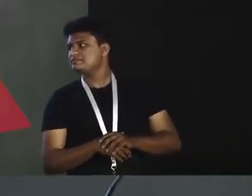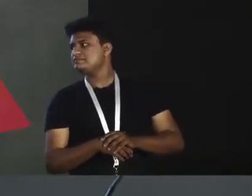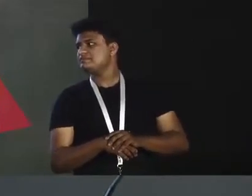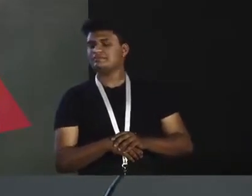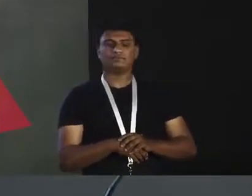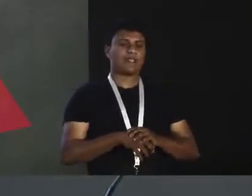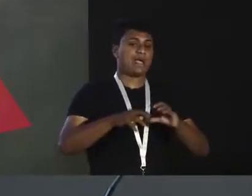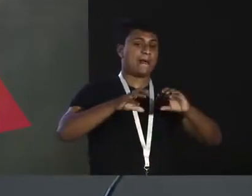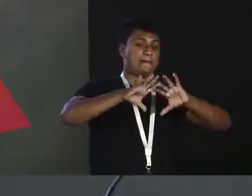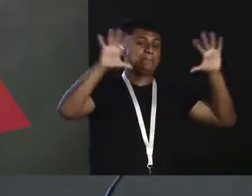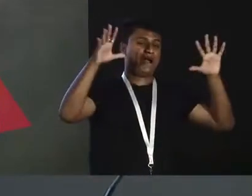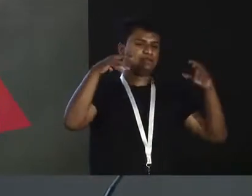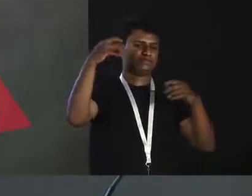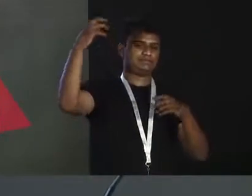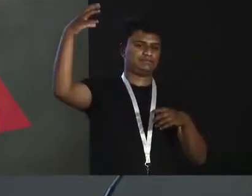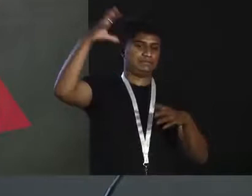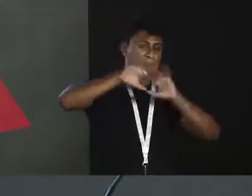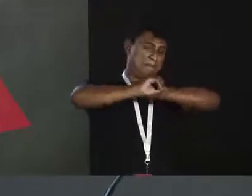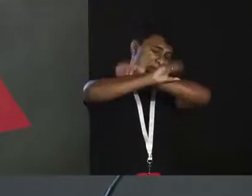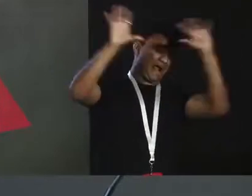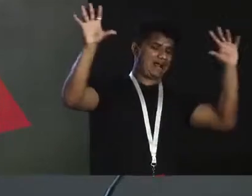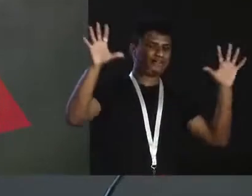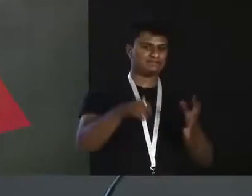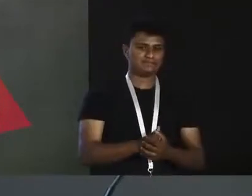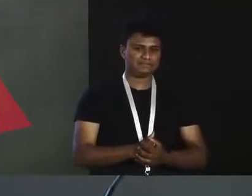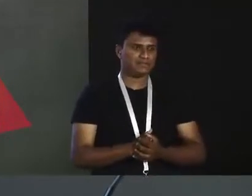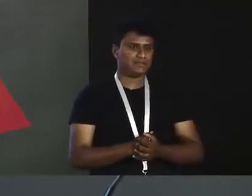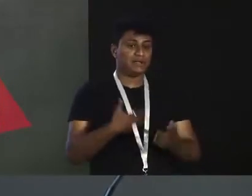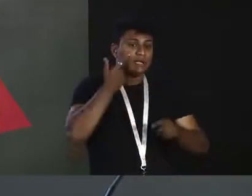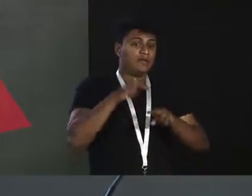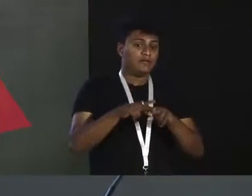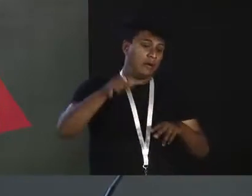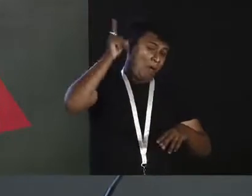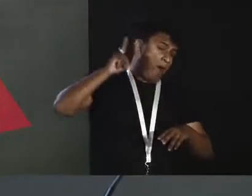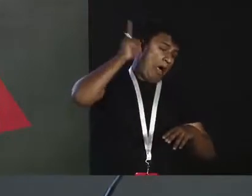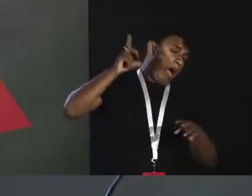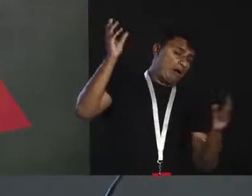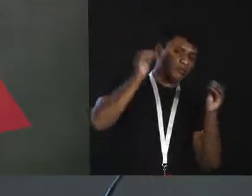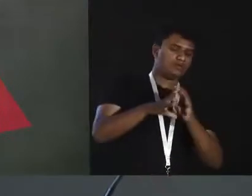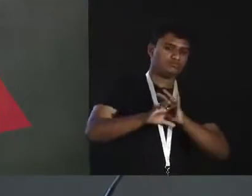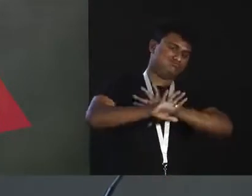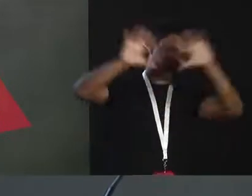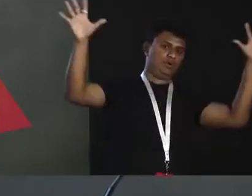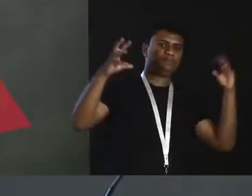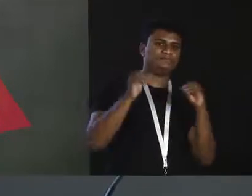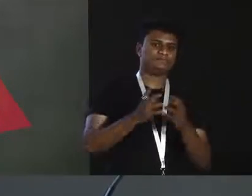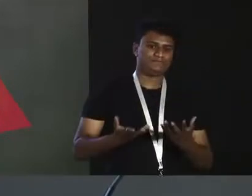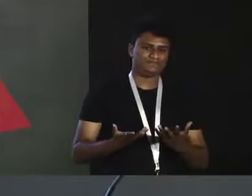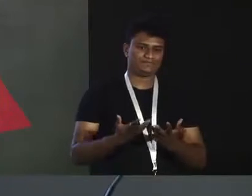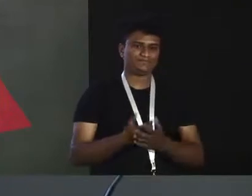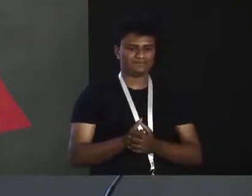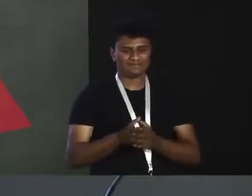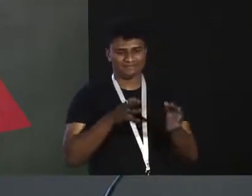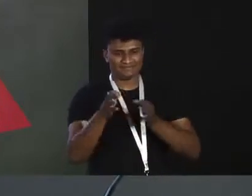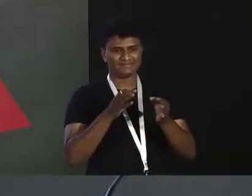brightness. So, the louder the sound, the brighter the object. Okay. All of this is decoded